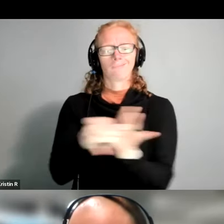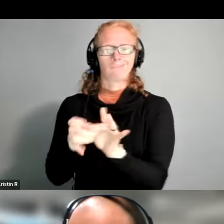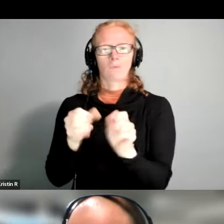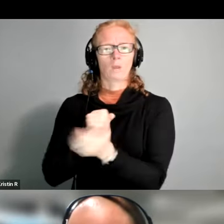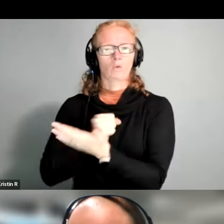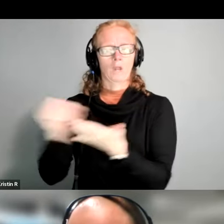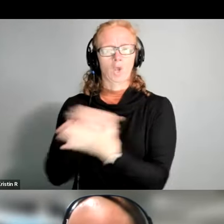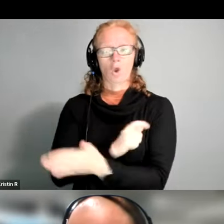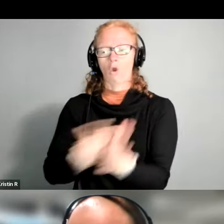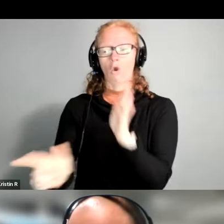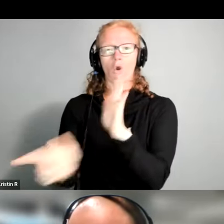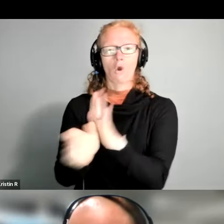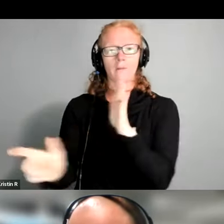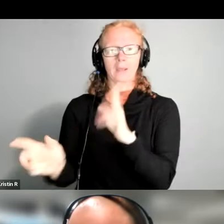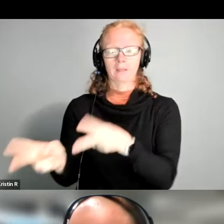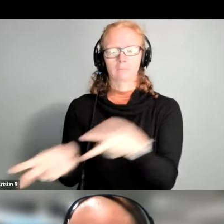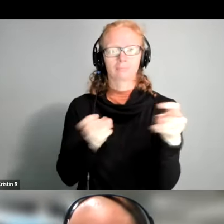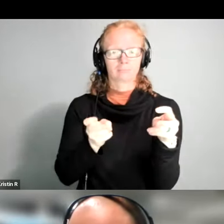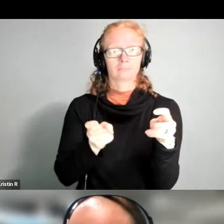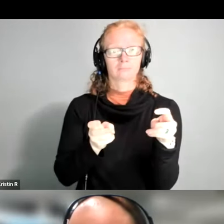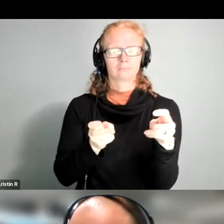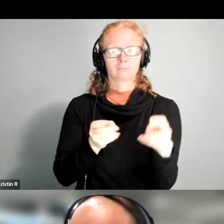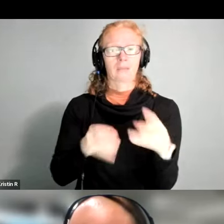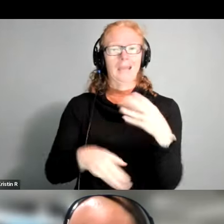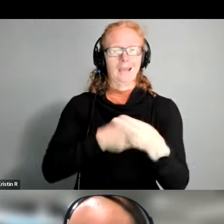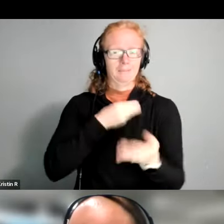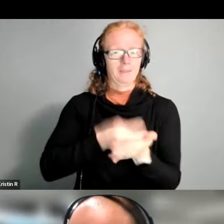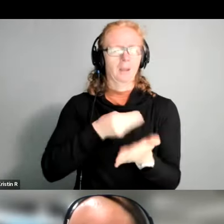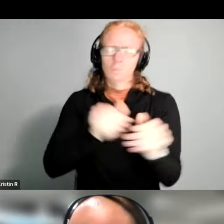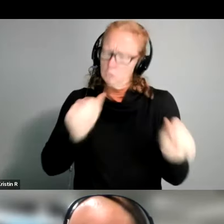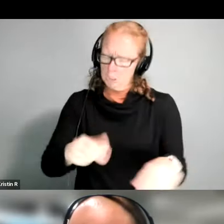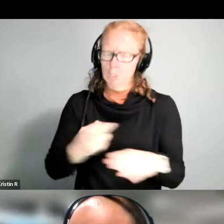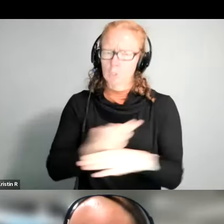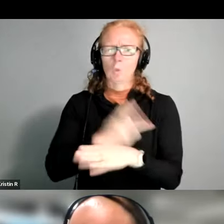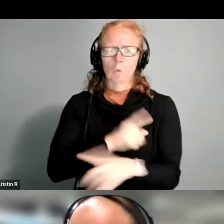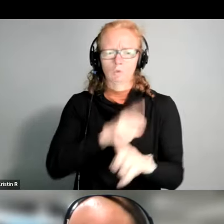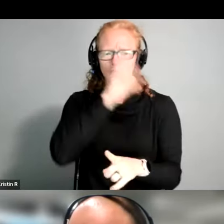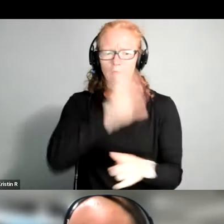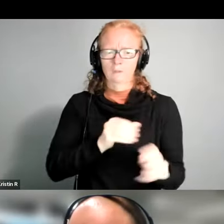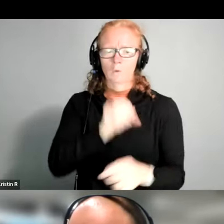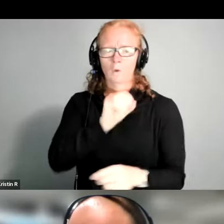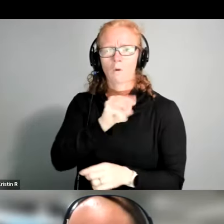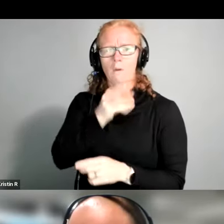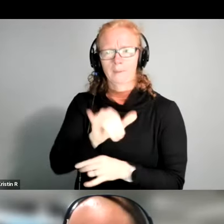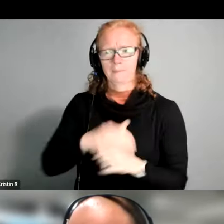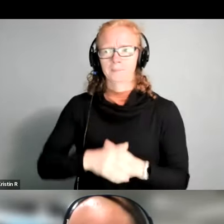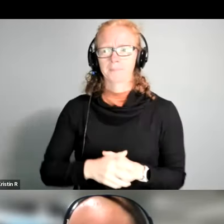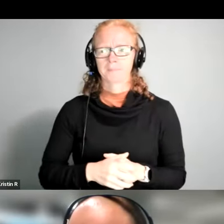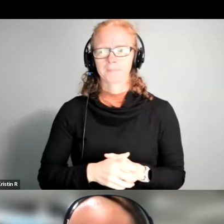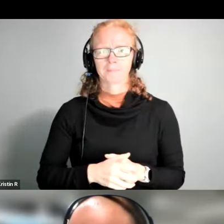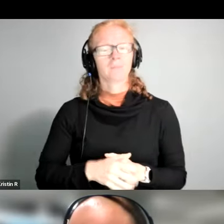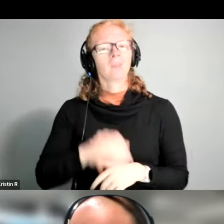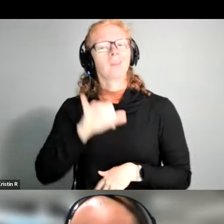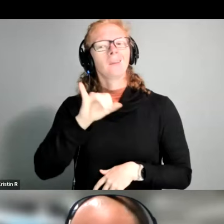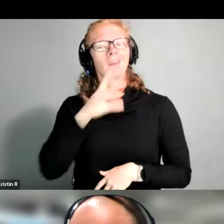card and have it auto fill if you want to use a dedicated omni card of course um and in terms of you know making this switch if you